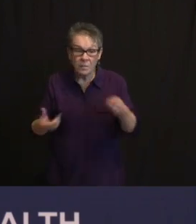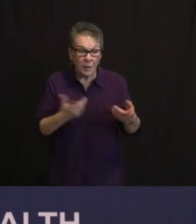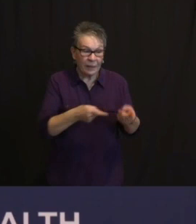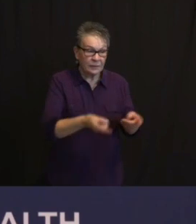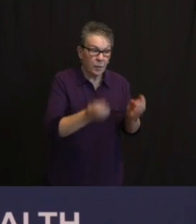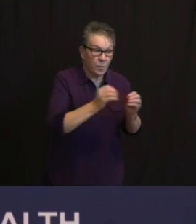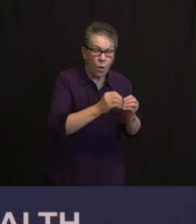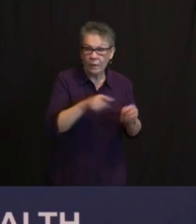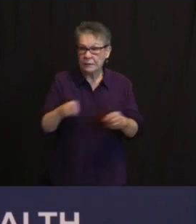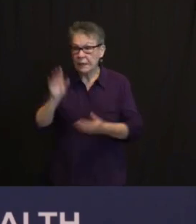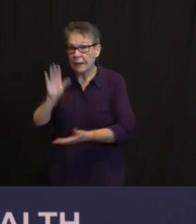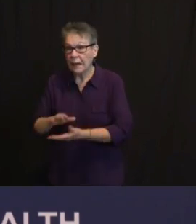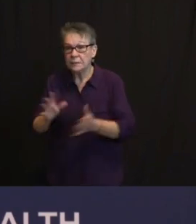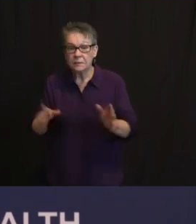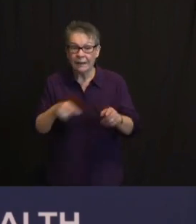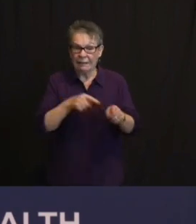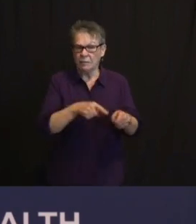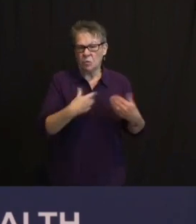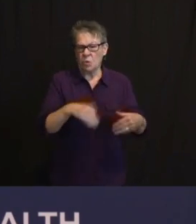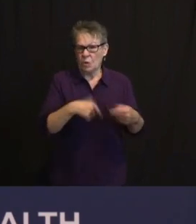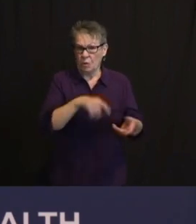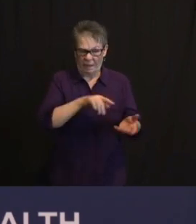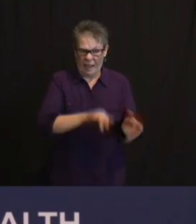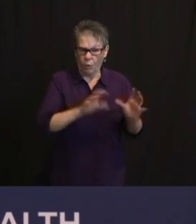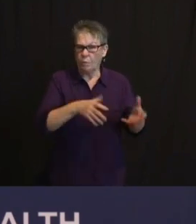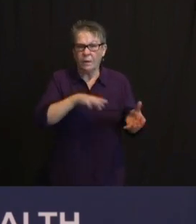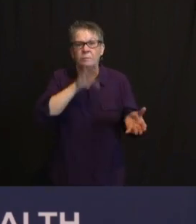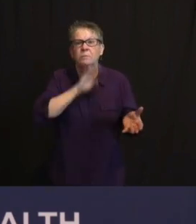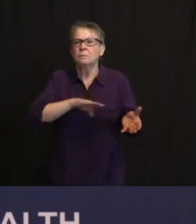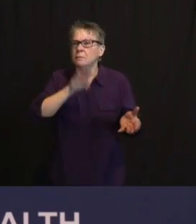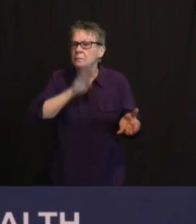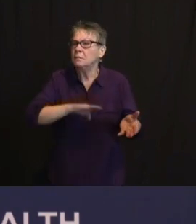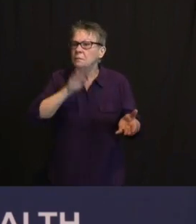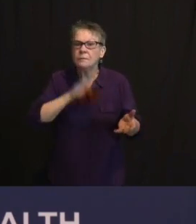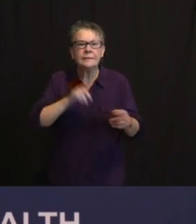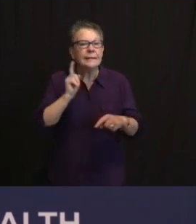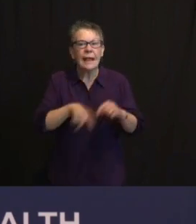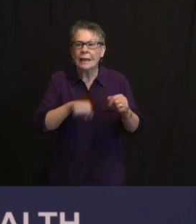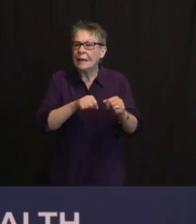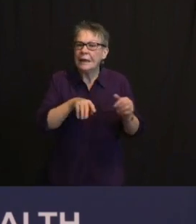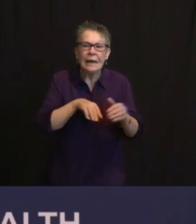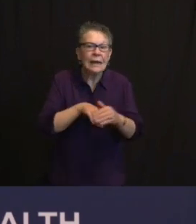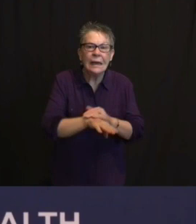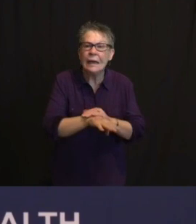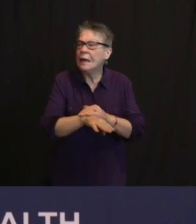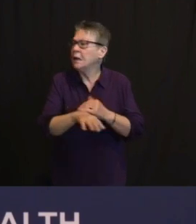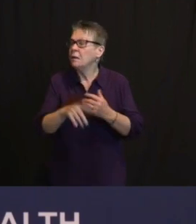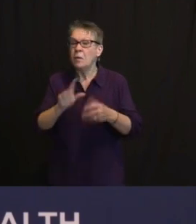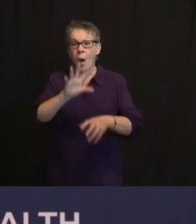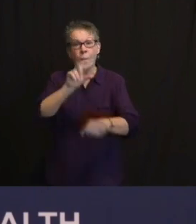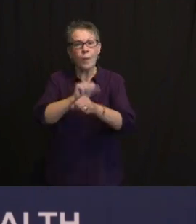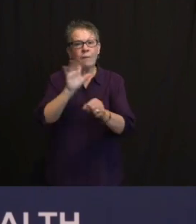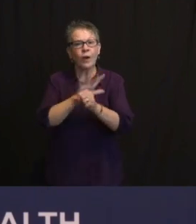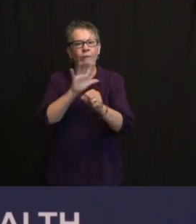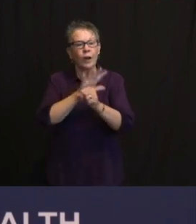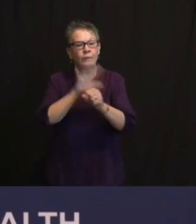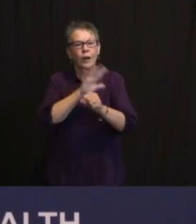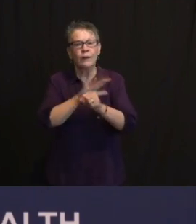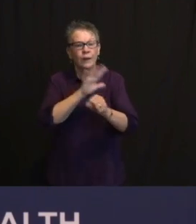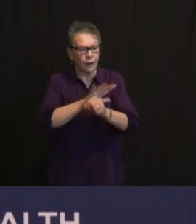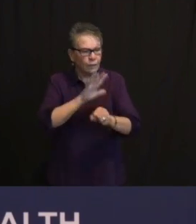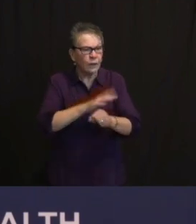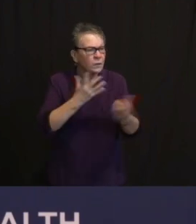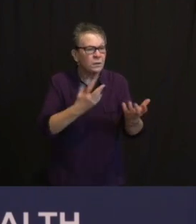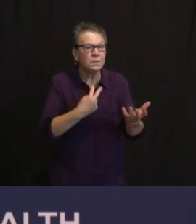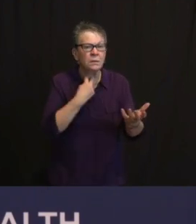FRUSTRATION, BECAUSE THEY CAN'T GET IN BECAUSE OF THE SUPPLY-DEMAND IMPALANCE. AND I WOULD SAY SO FAR,